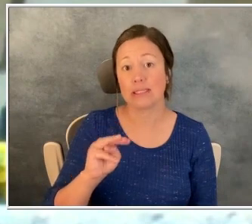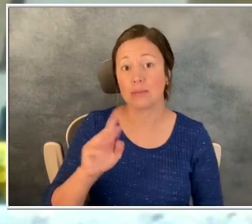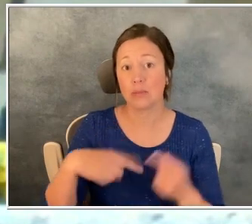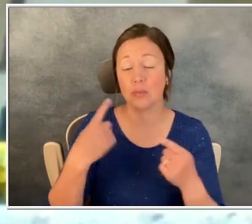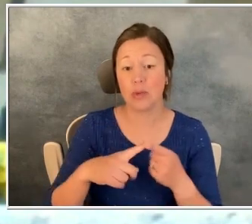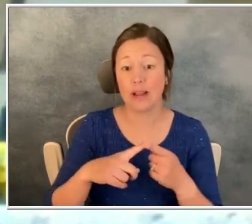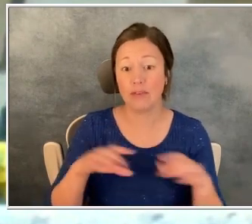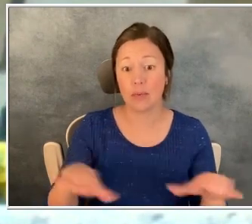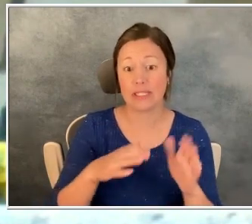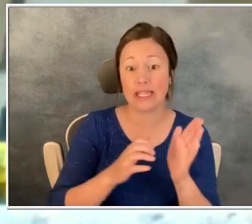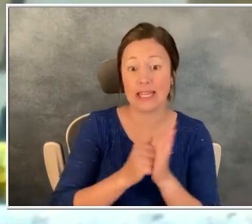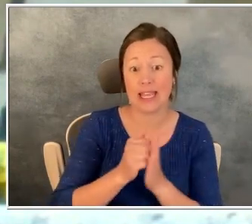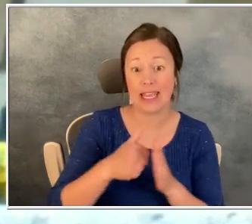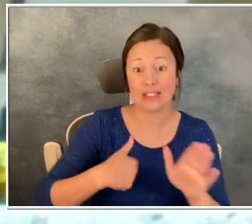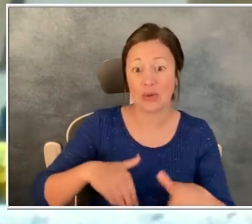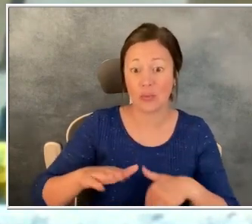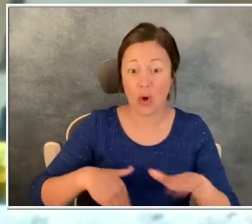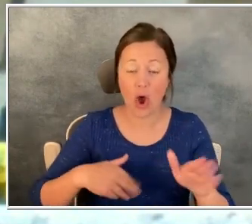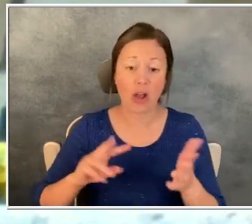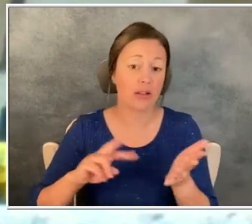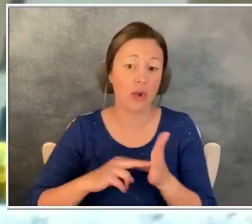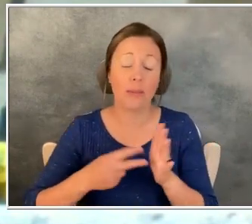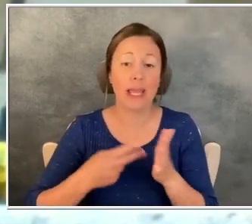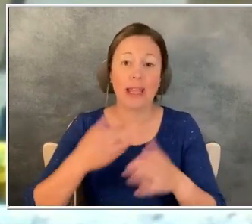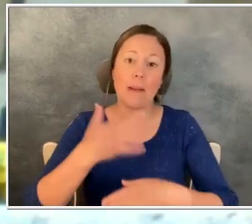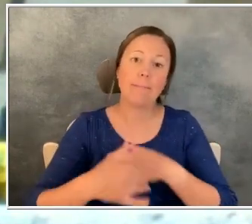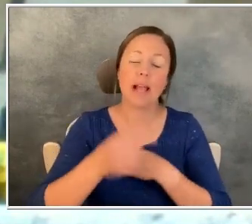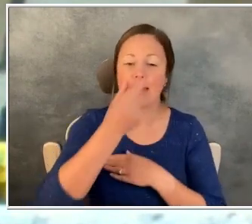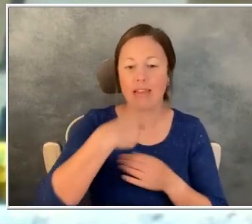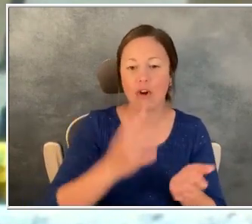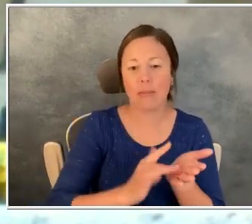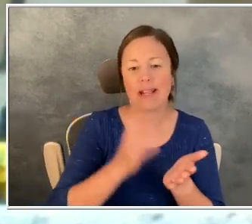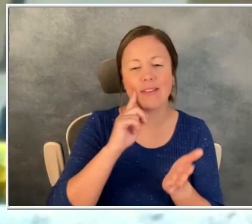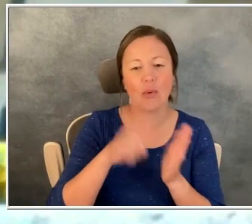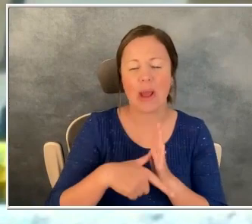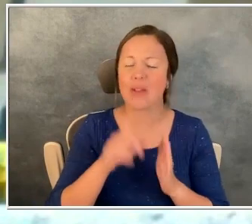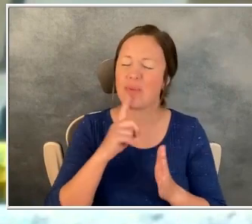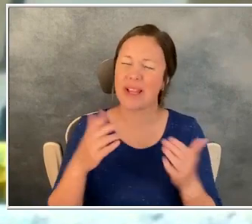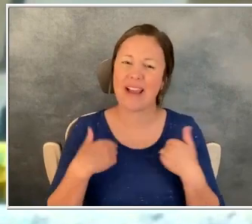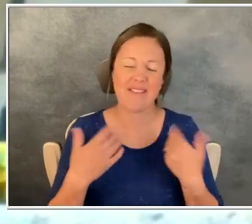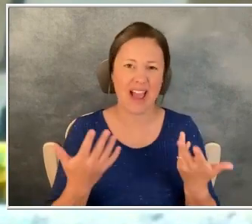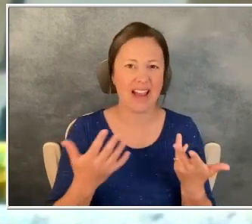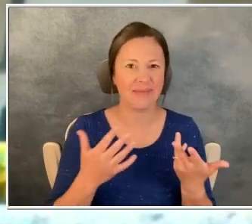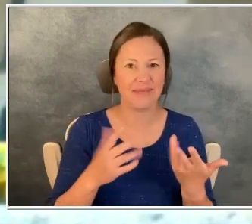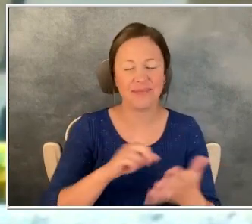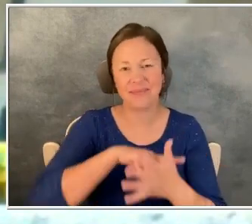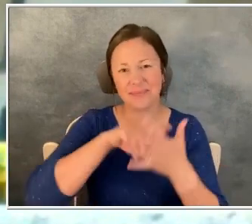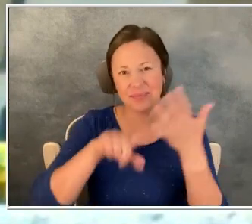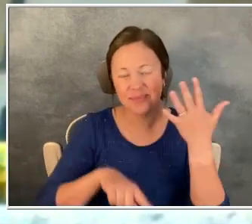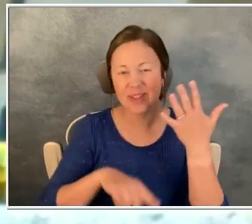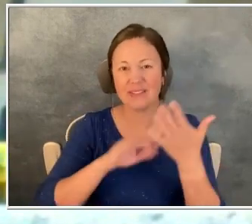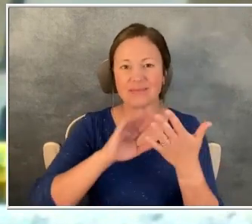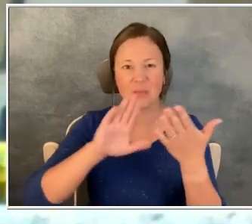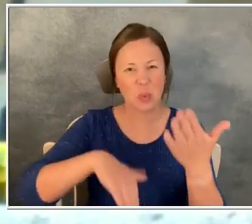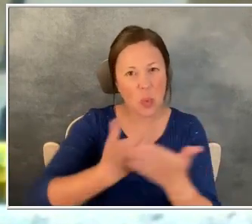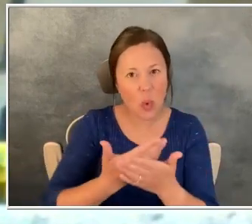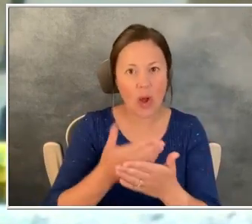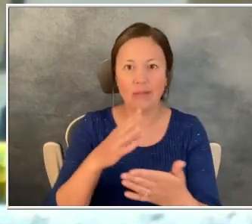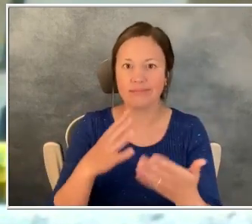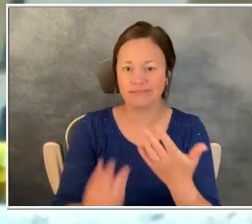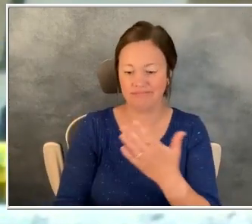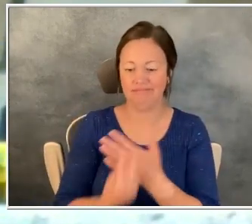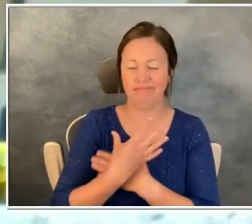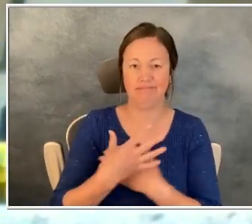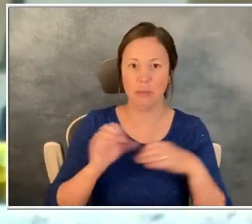So, uh, I got on blood thinners for a while. I've, I've kind of had all of the, uh, side effects that you can